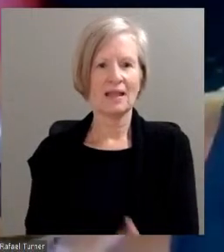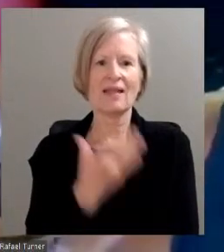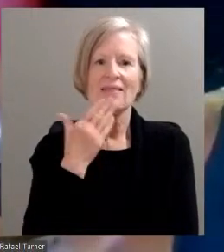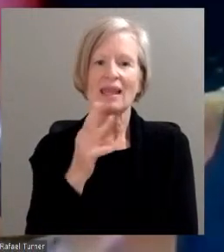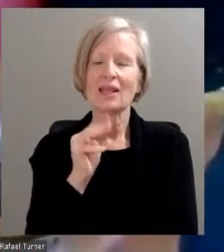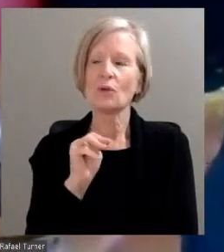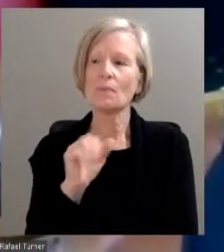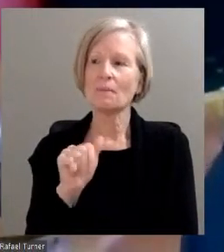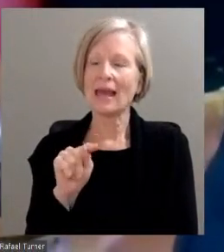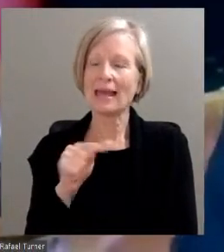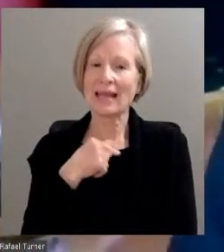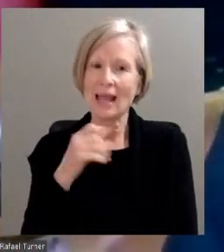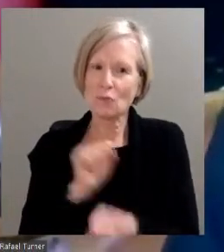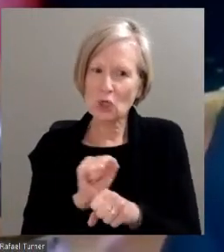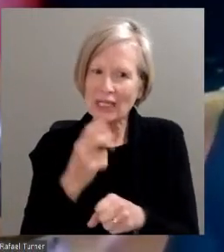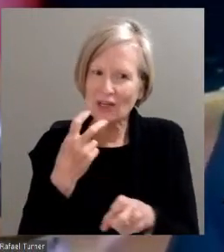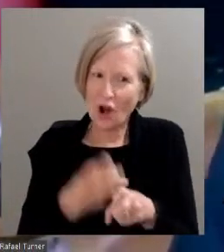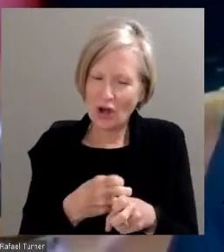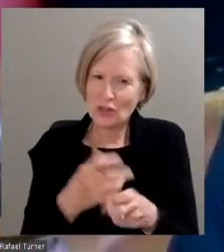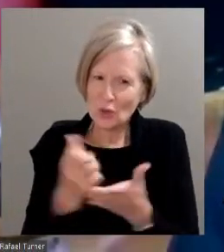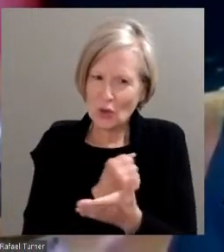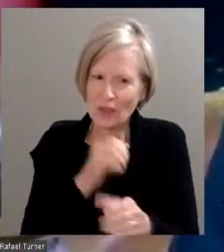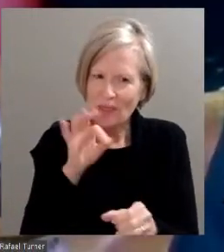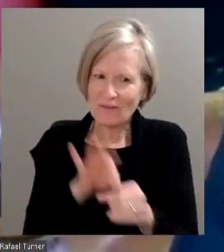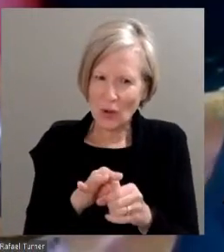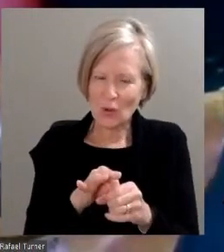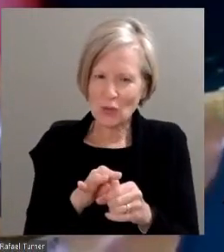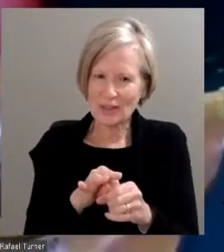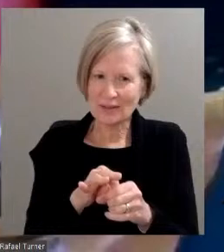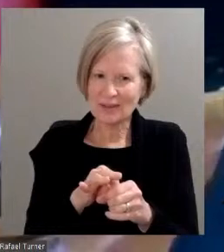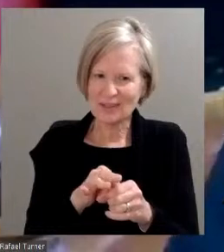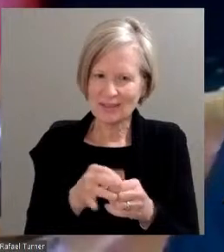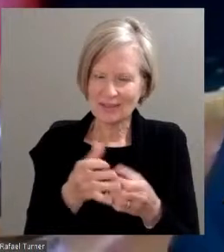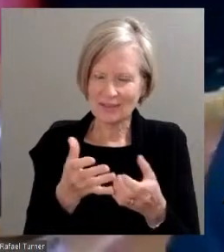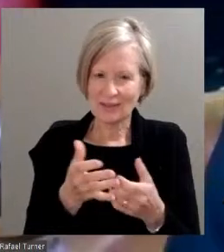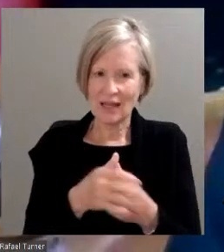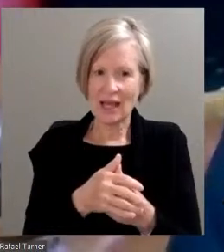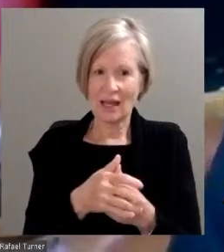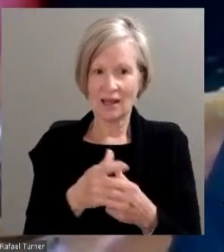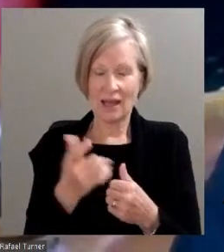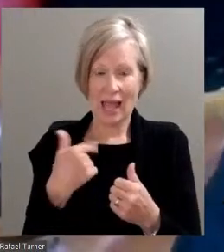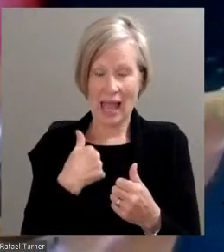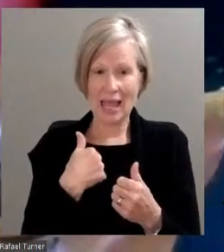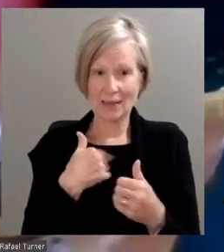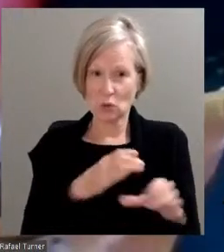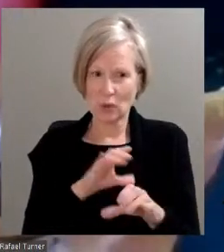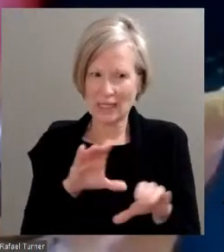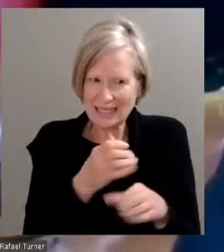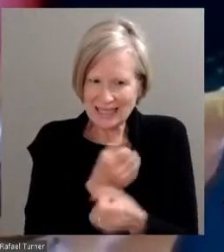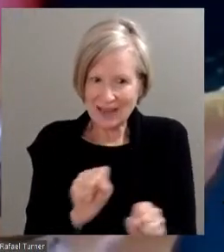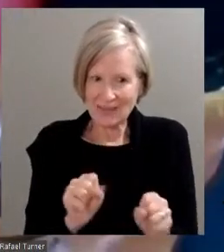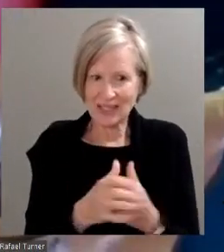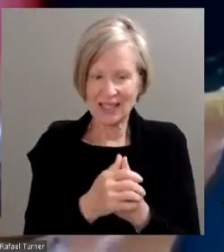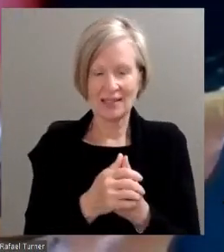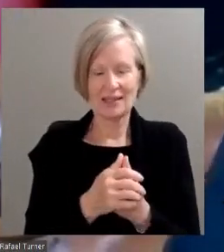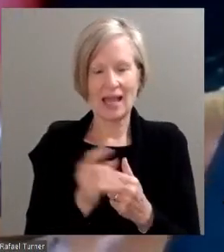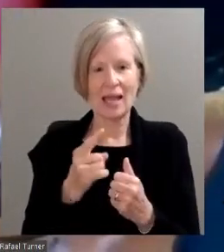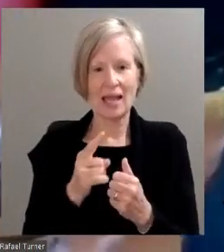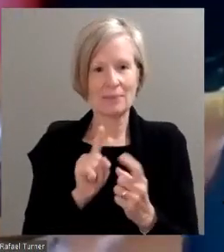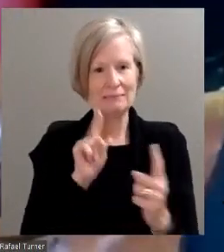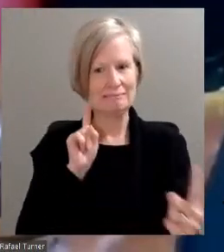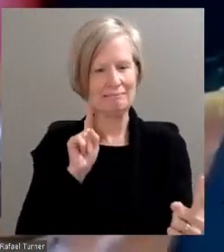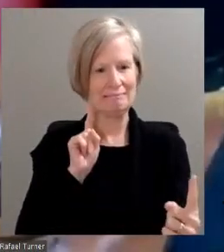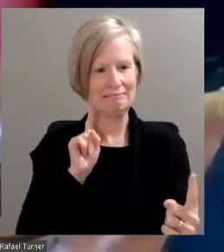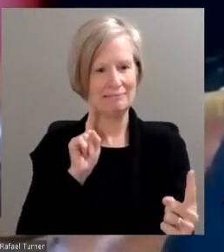Well, I'm working hard to earn the vote of voters in our area, doing it safely, doing it at a social distance.